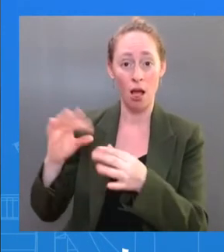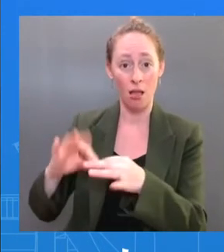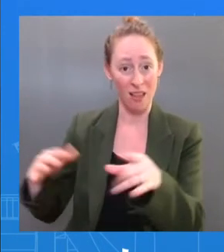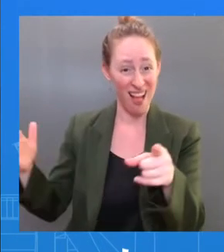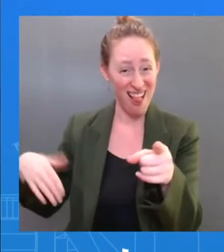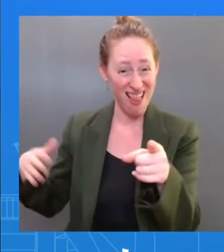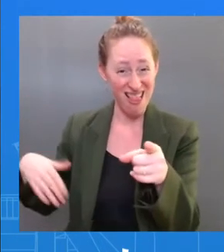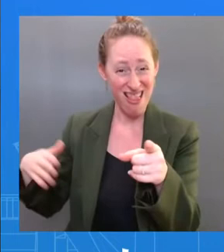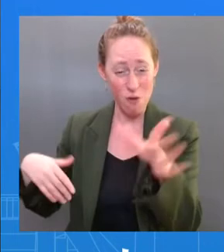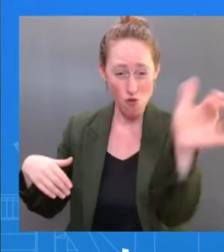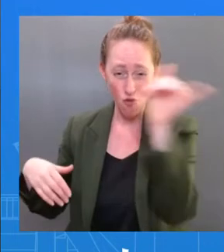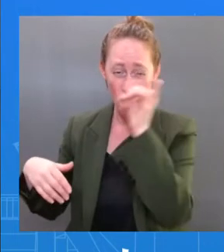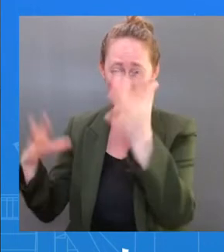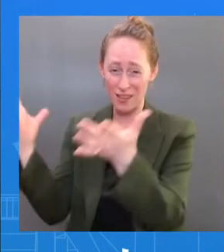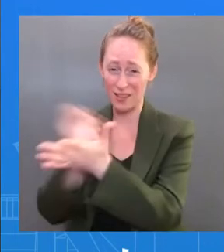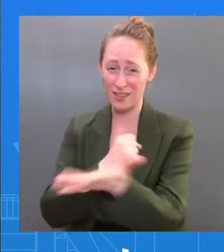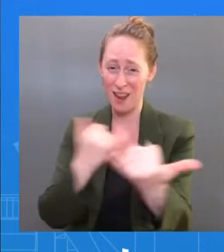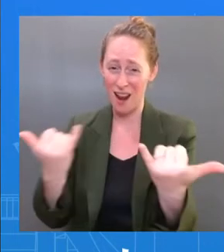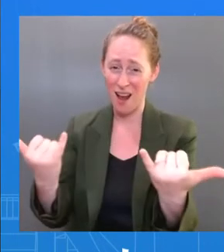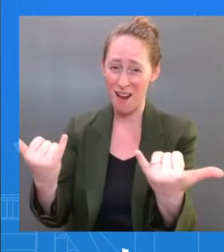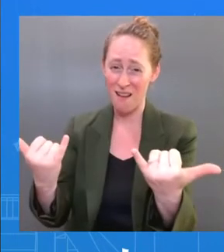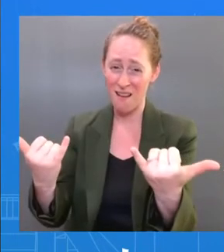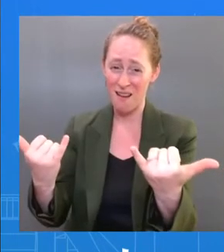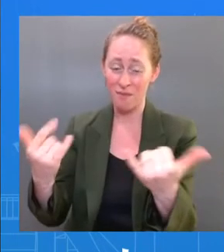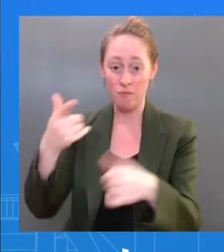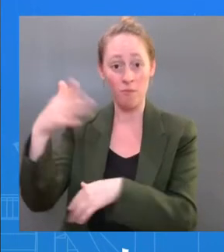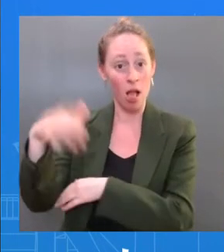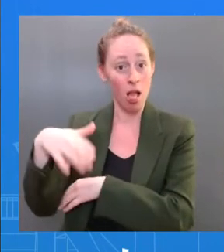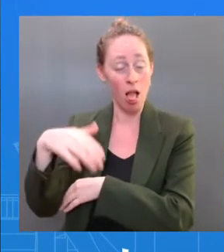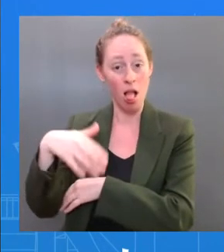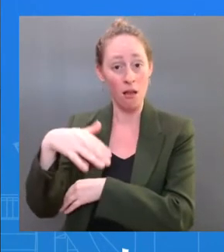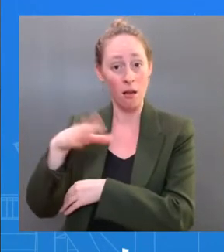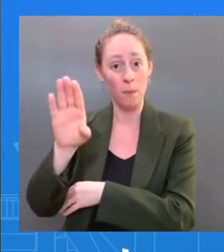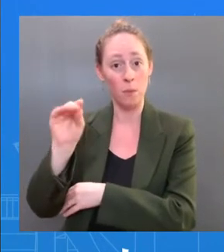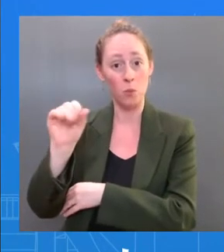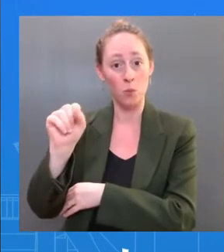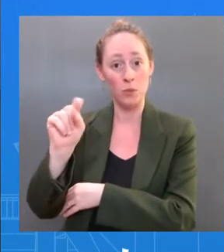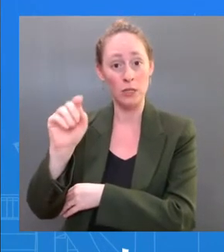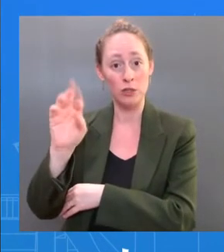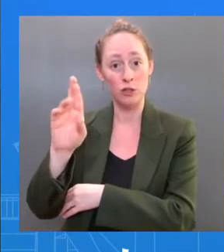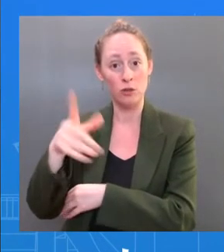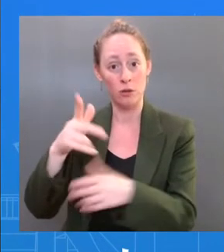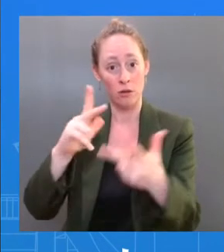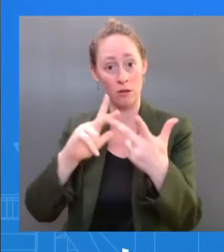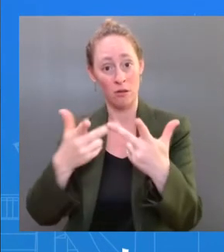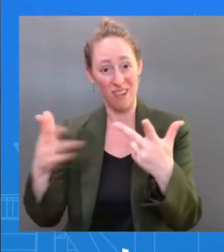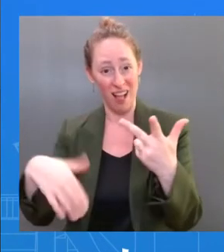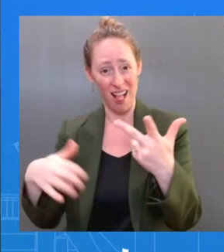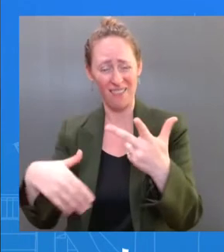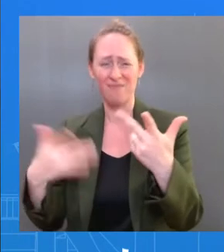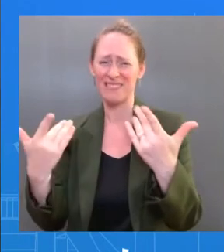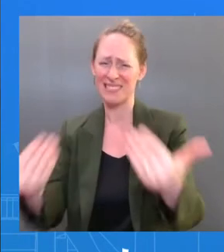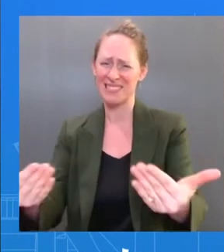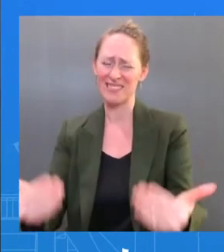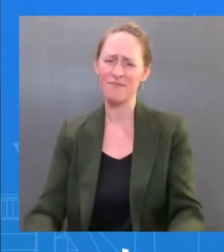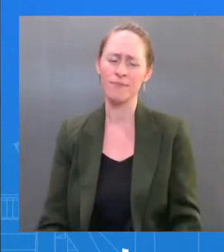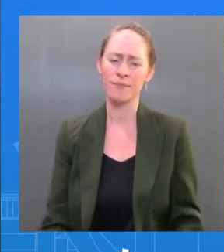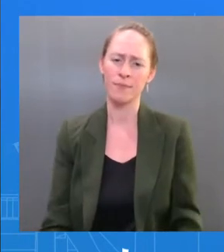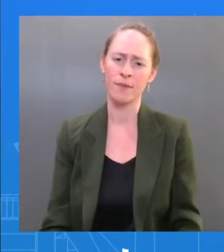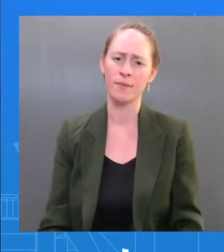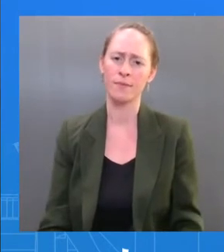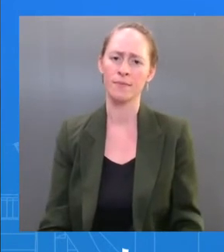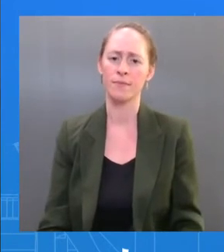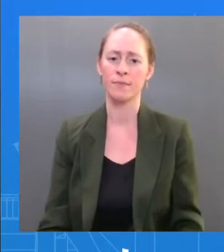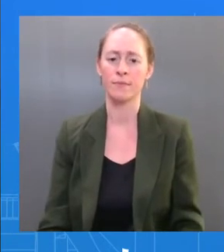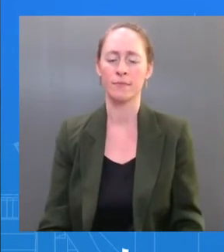gotten boosted, please do. These are — these are treatments that are going to keep you safe. And I think that's what matters